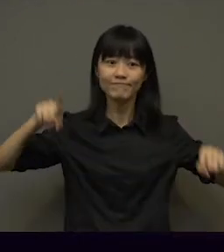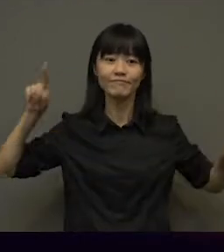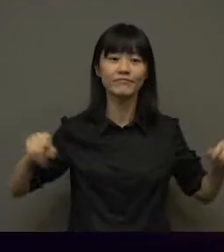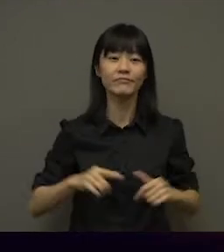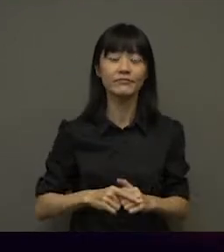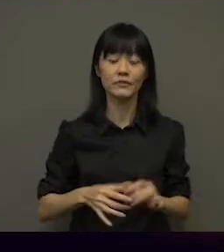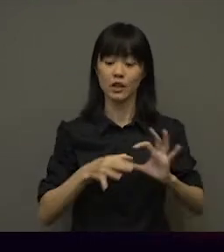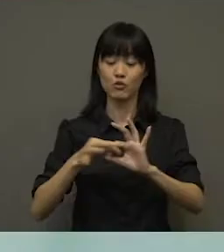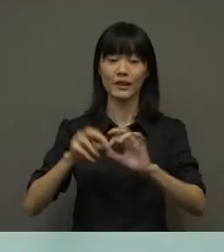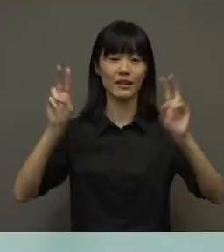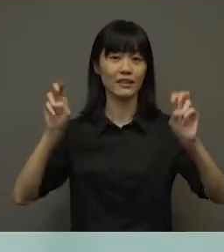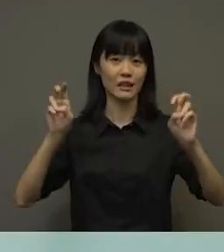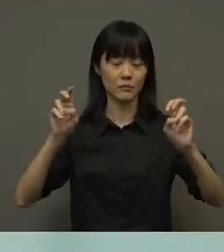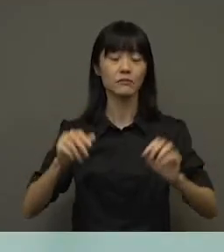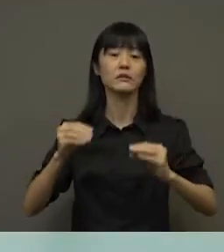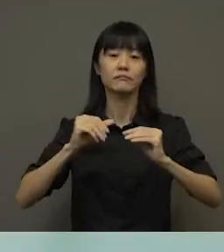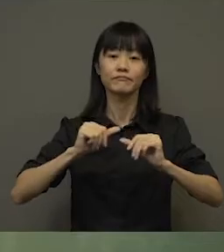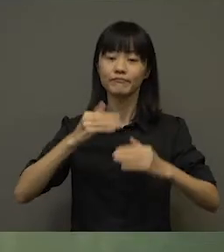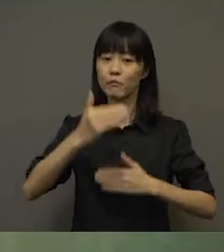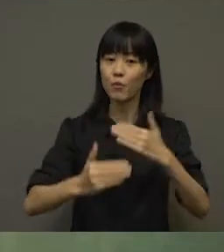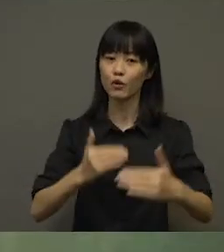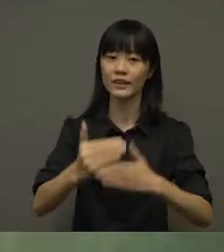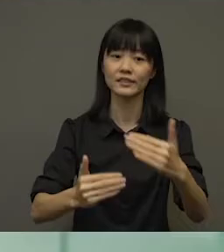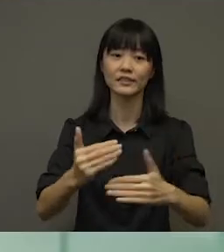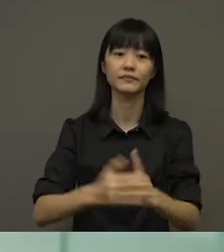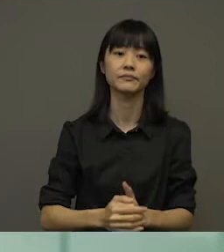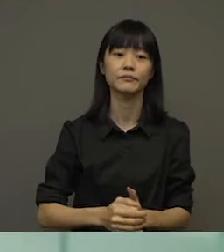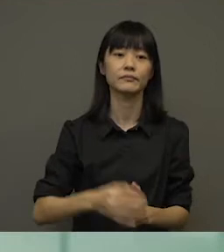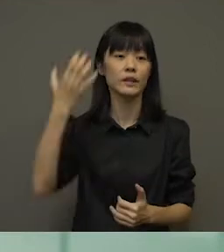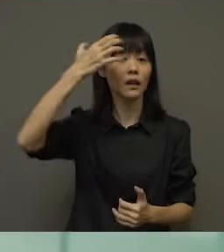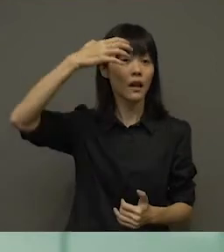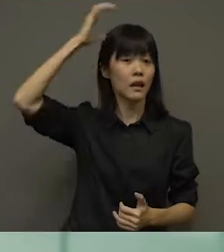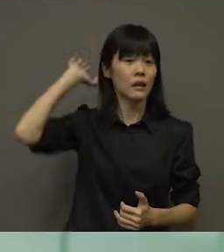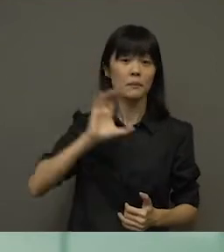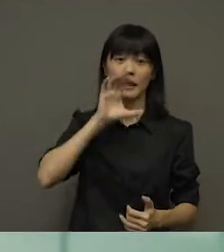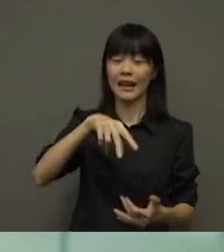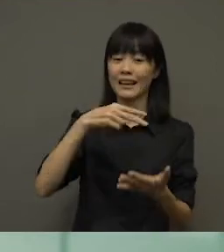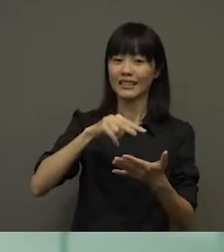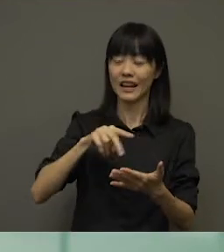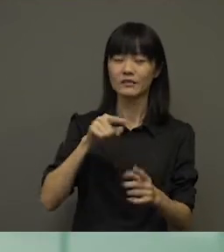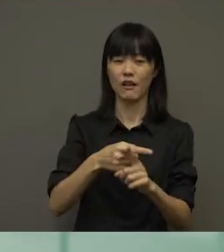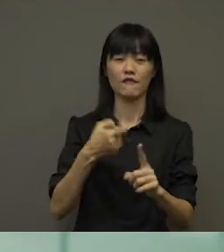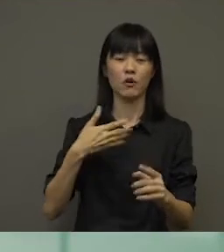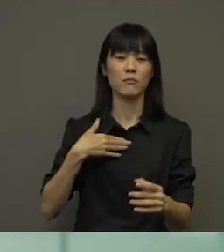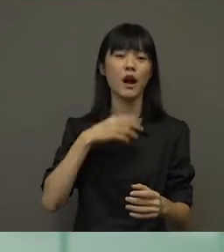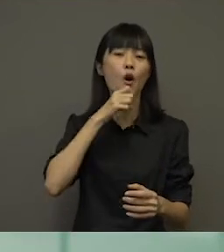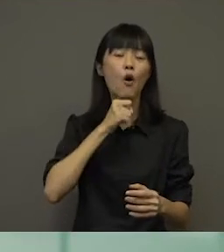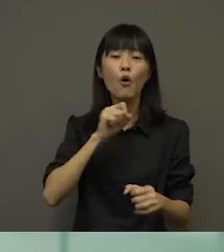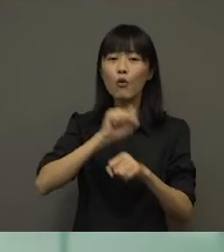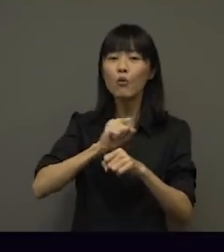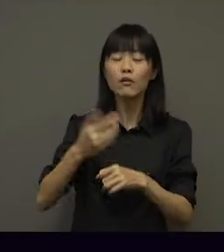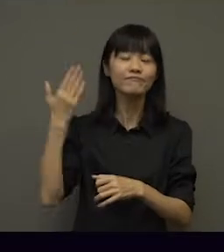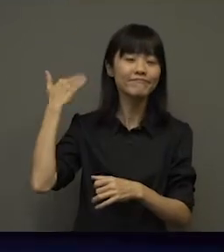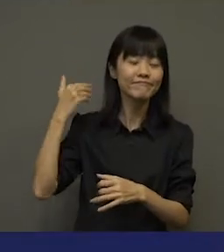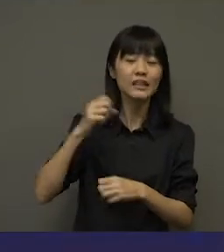So it relates to the theme of being in progress, always in flux. The theme of Lion Dance is actually a continuation and development